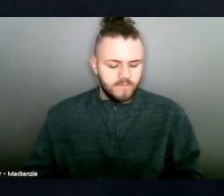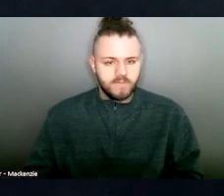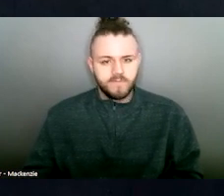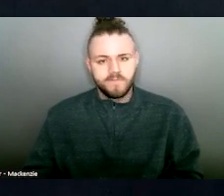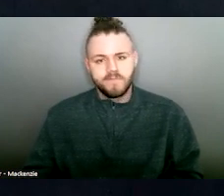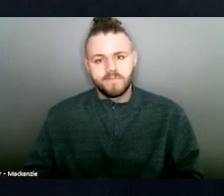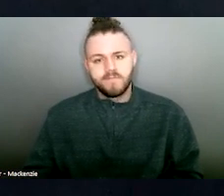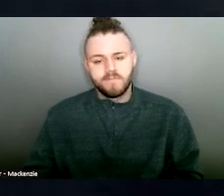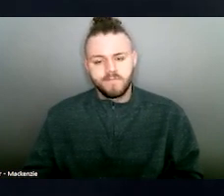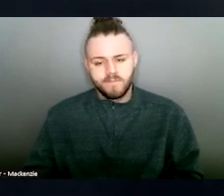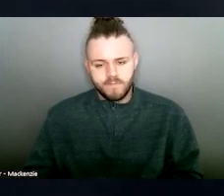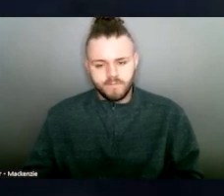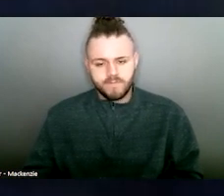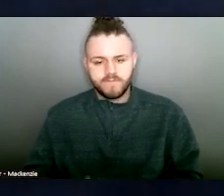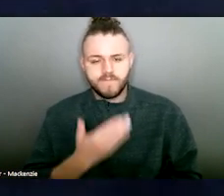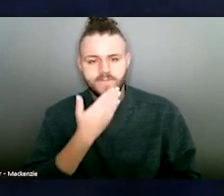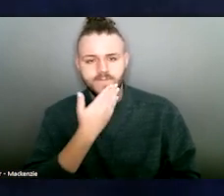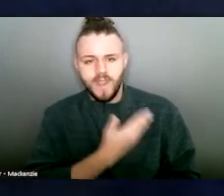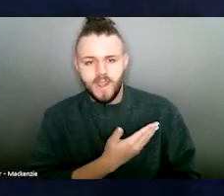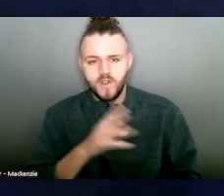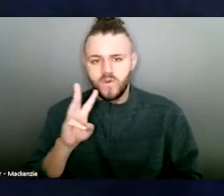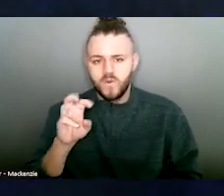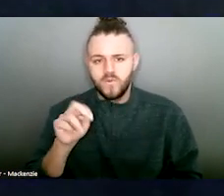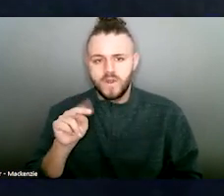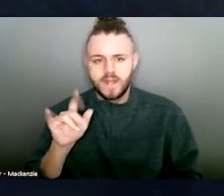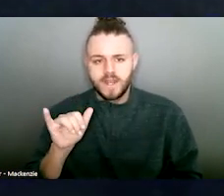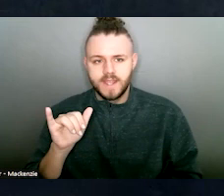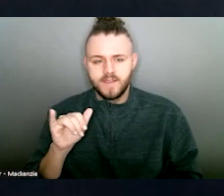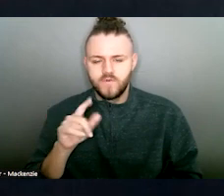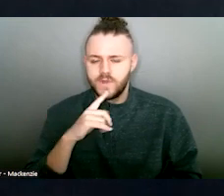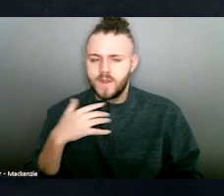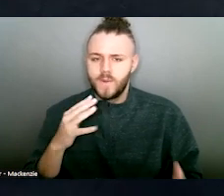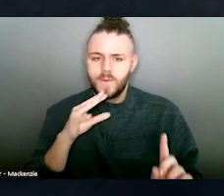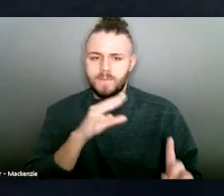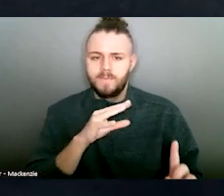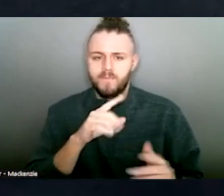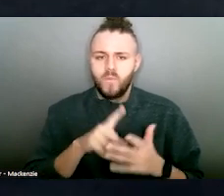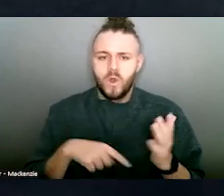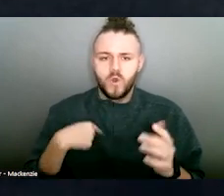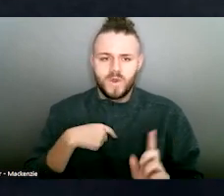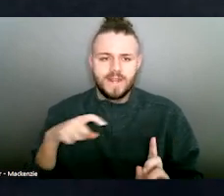Wendy. really put the spotlight on the need that is out there. would be Sean about you.